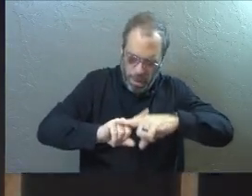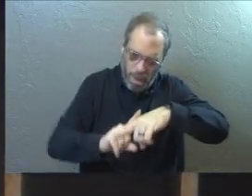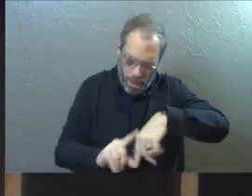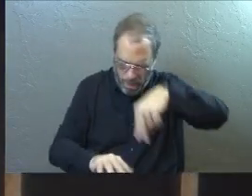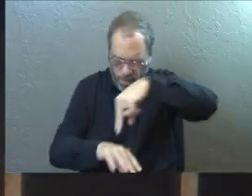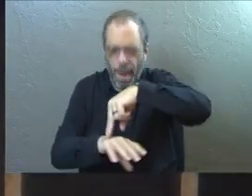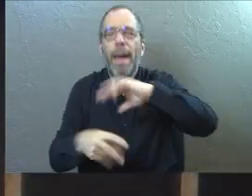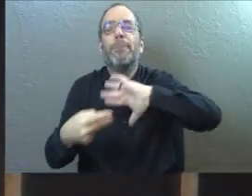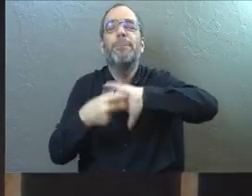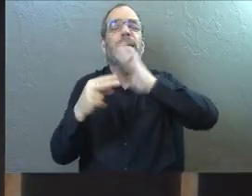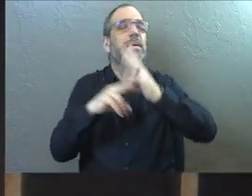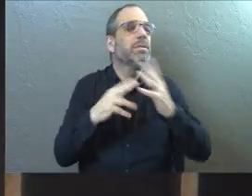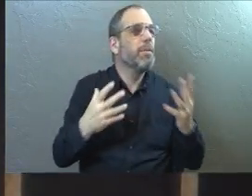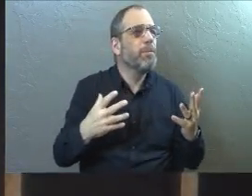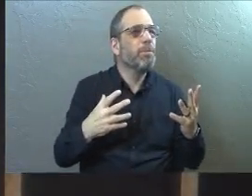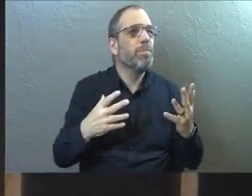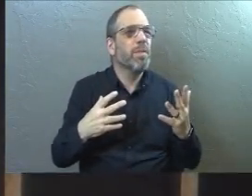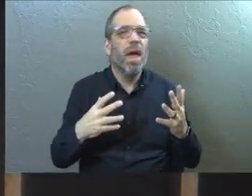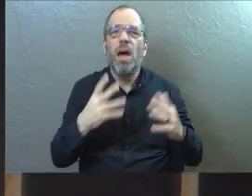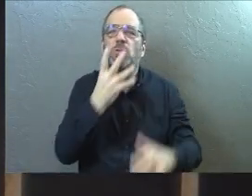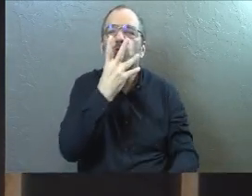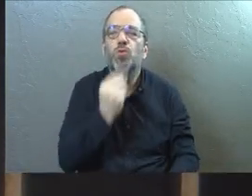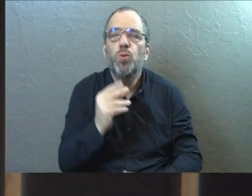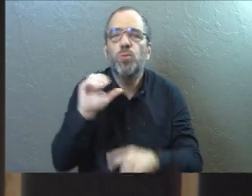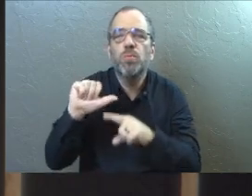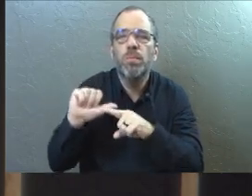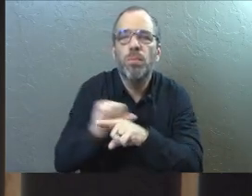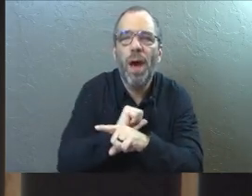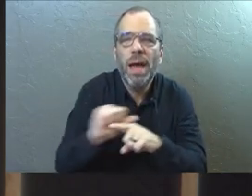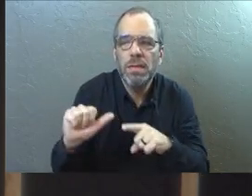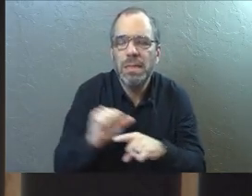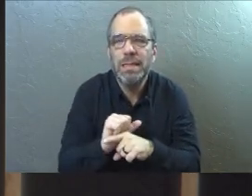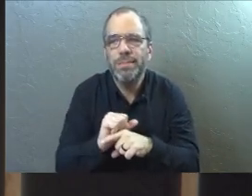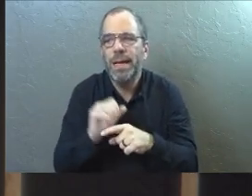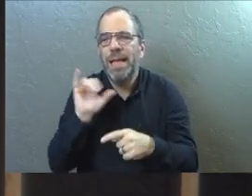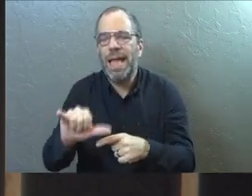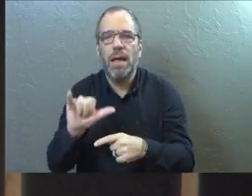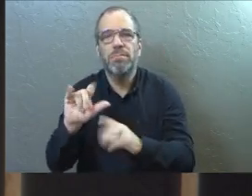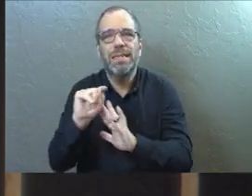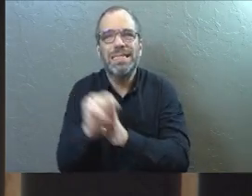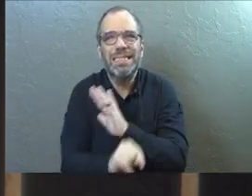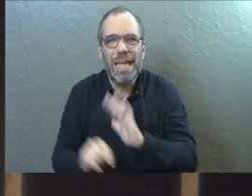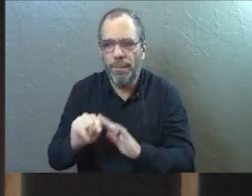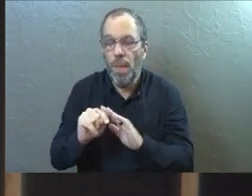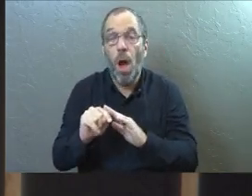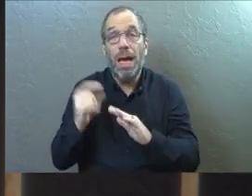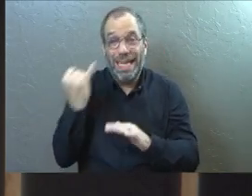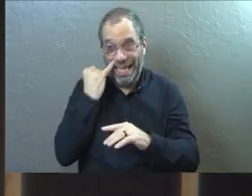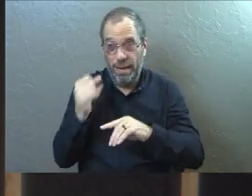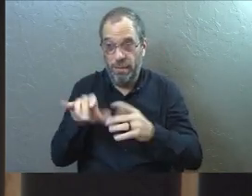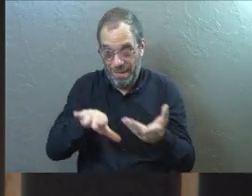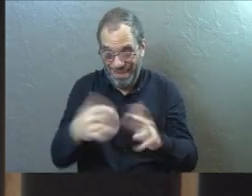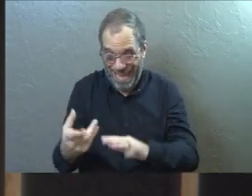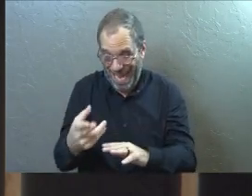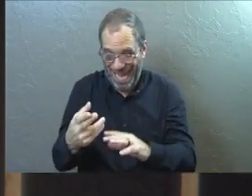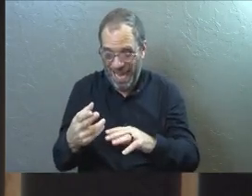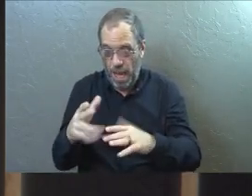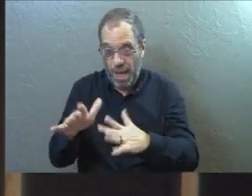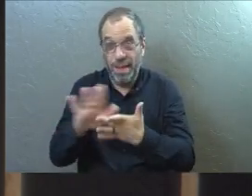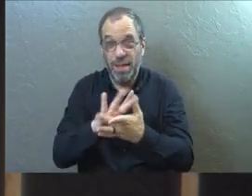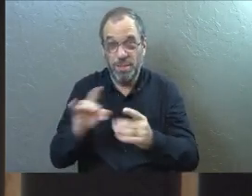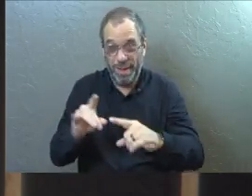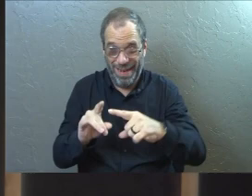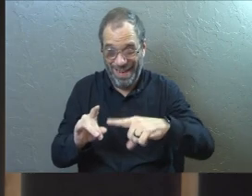And, and what he's indicating there is that part of Jewish custom and, and superstition at that time was that when someone died, their